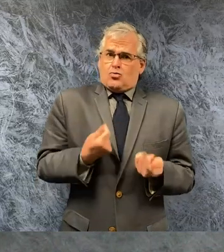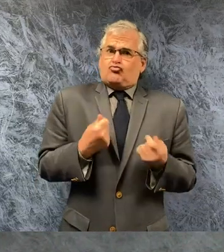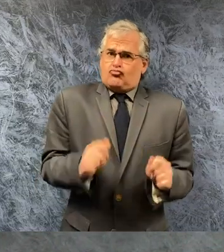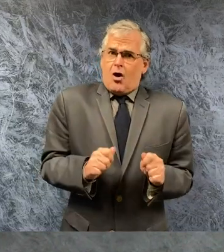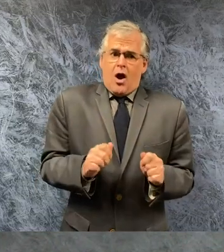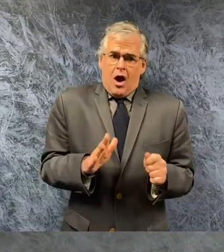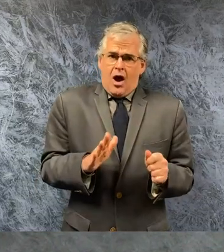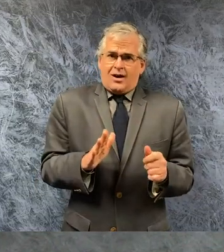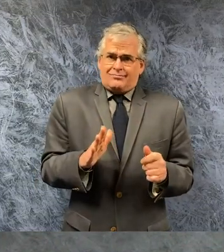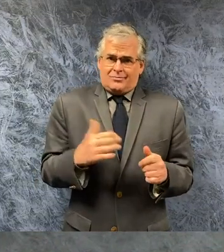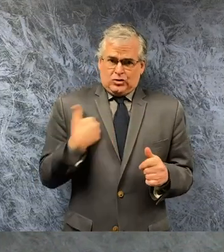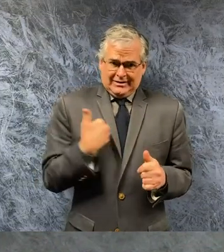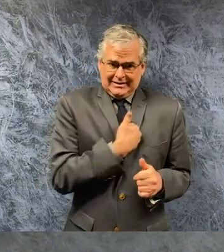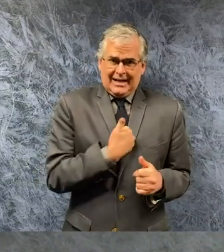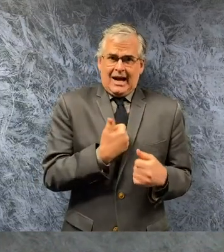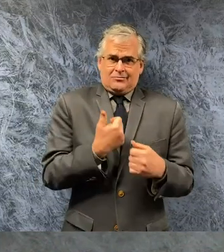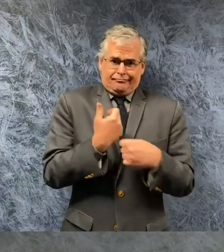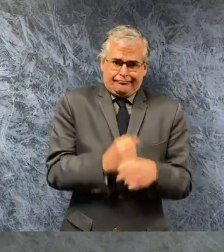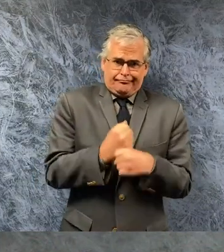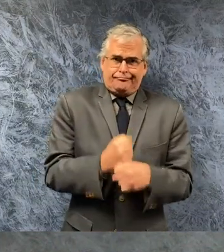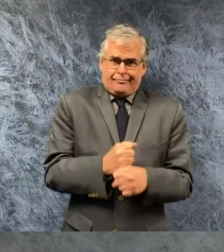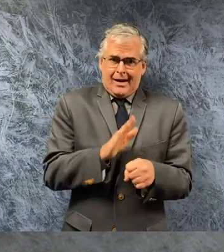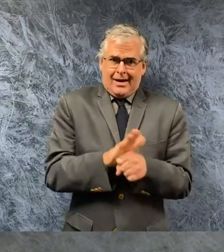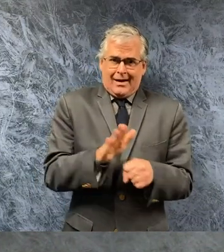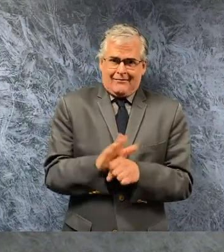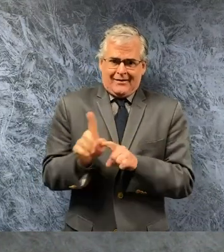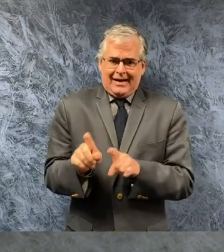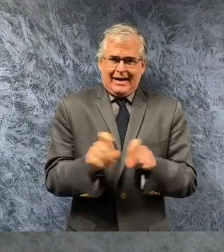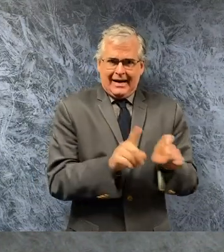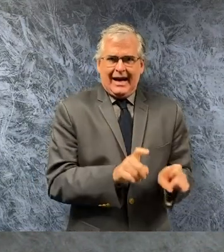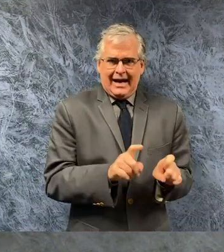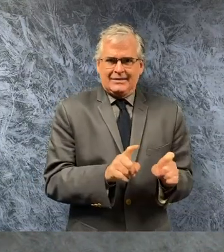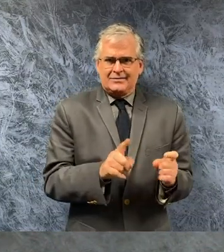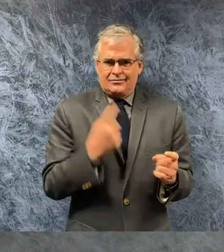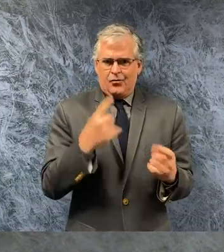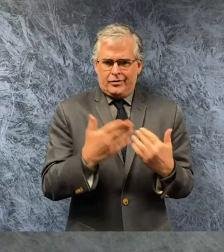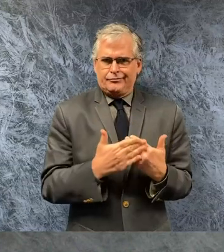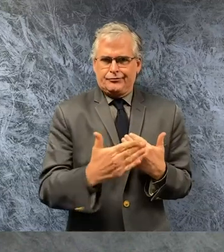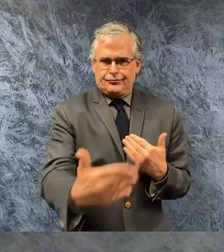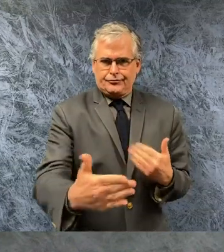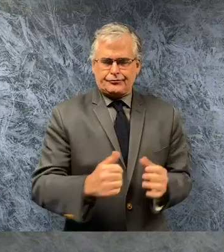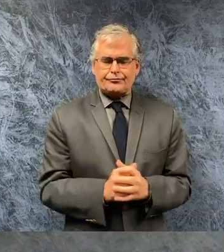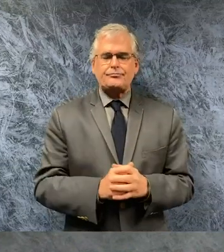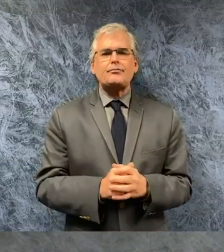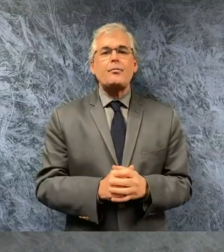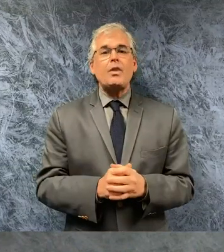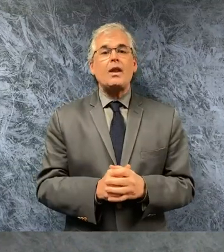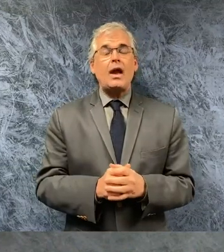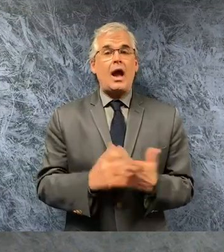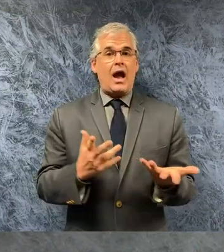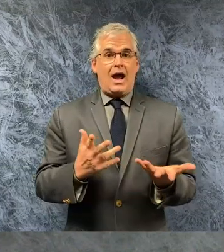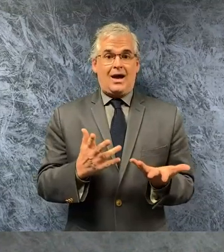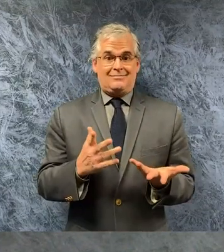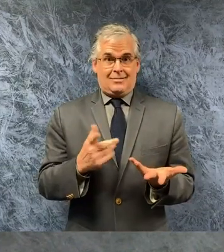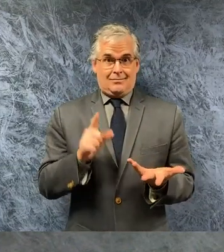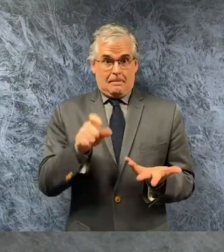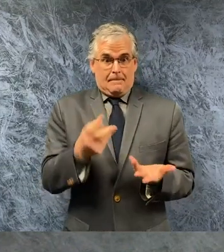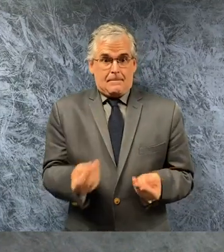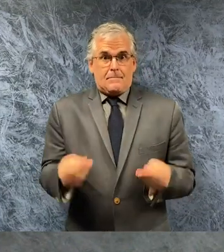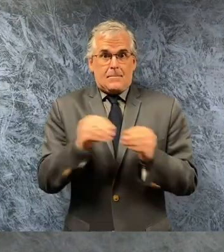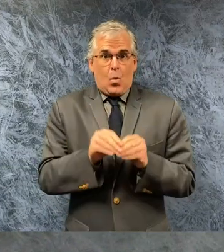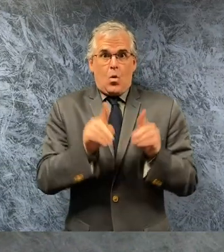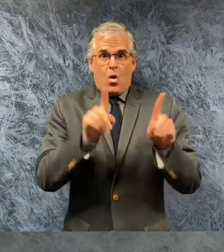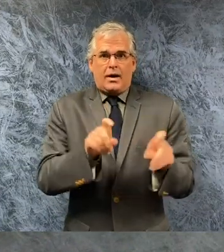own kits moving forward uh i think the urgency uh to expand testing is extremely important